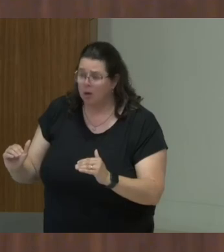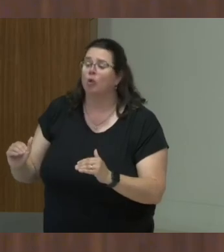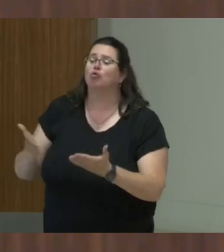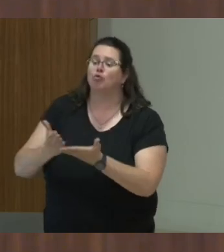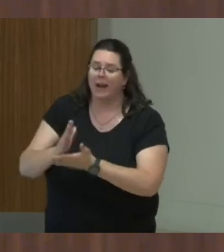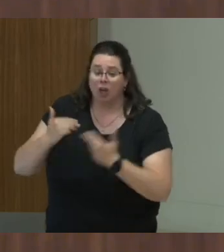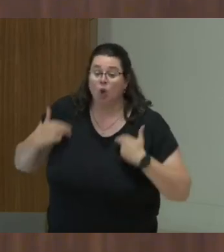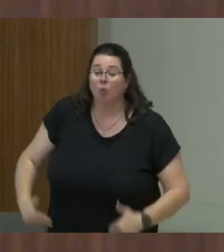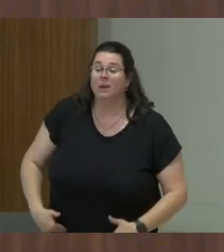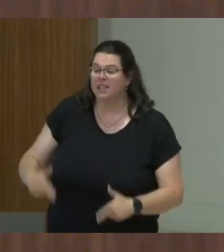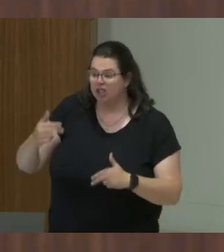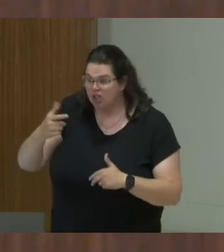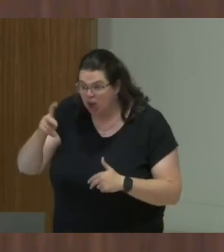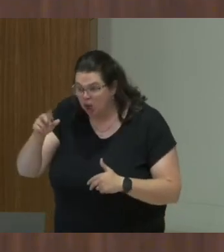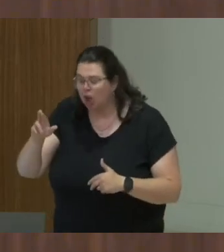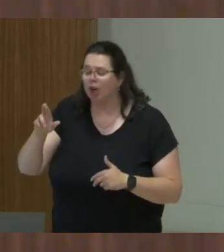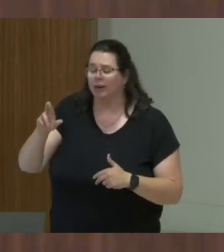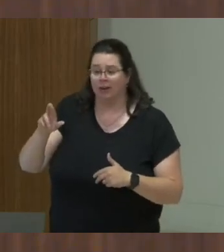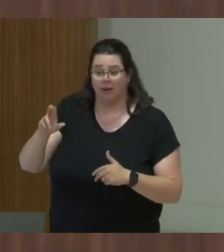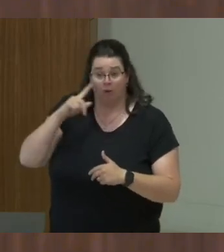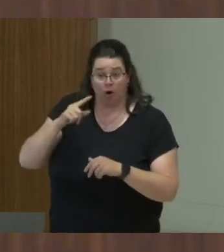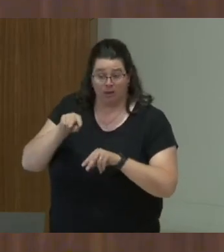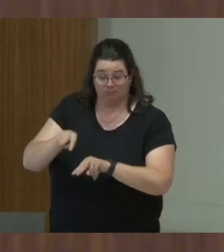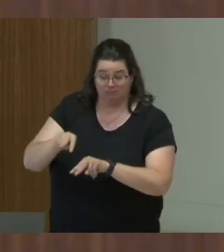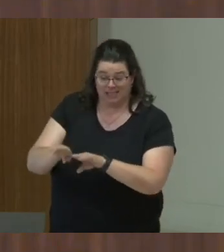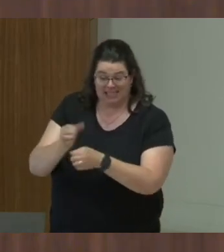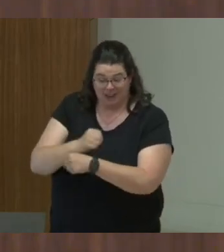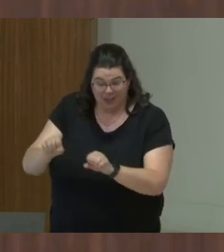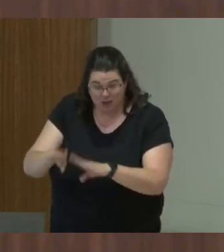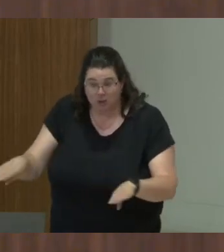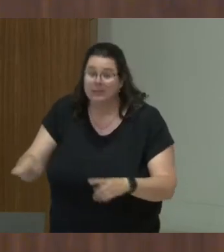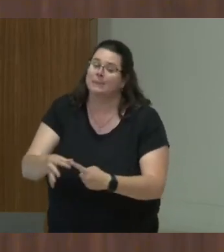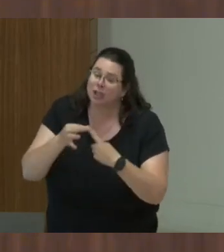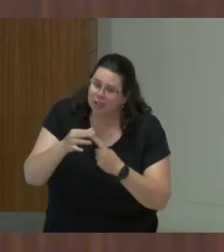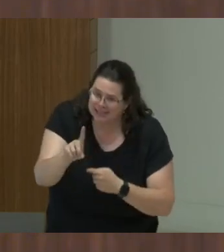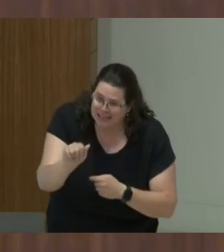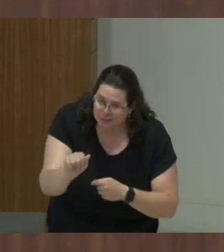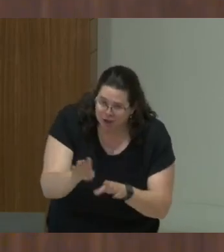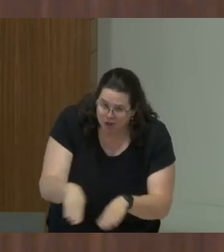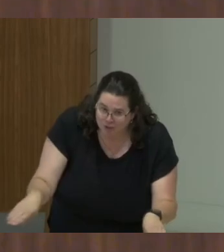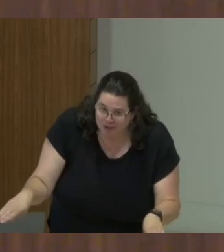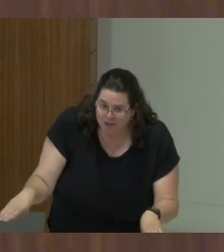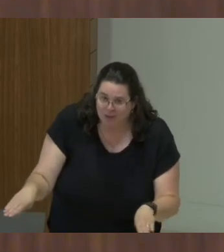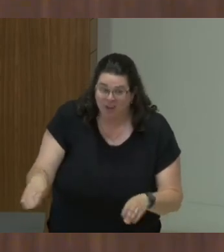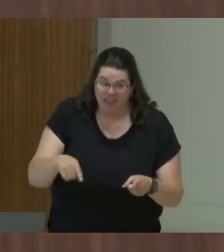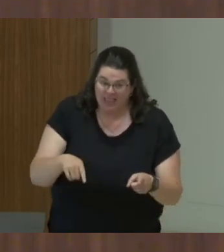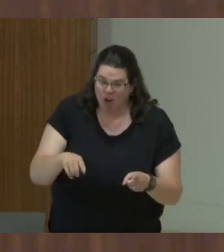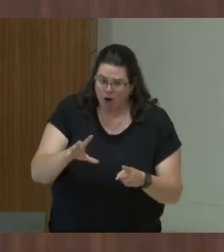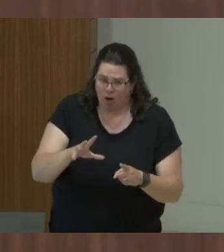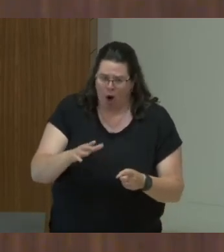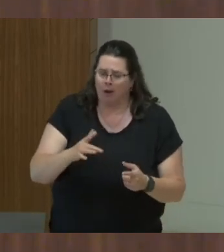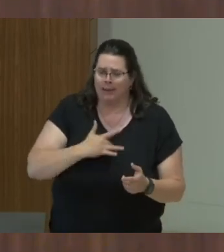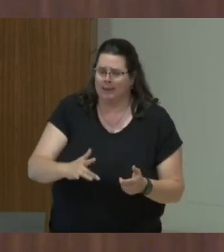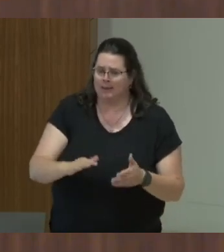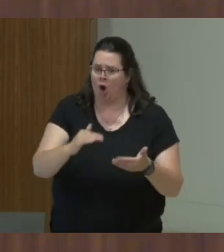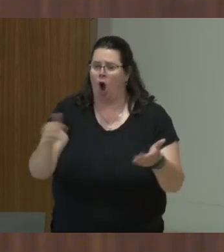the mechanisms for monitoring safety of children, specifically disabled children, who are culturally most undervalued, has